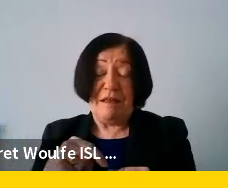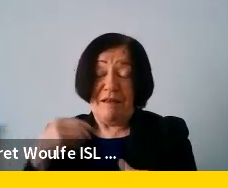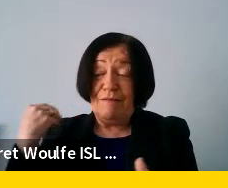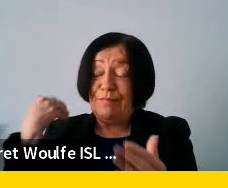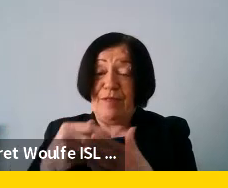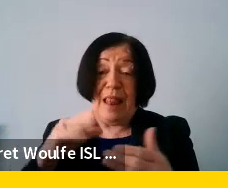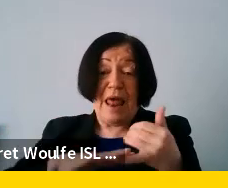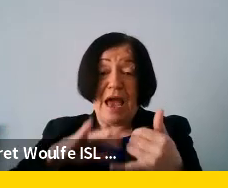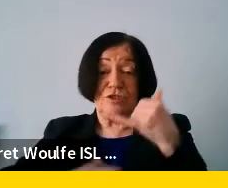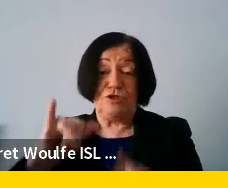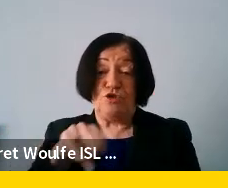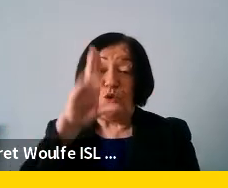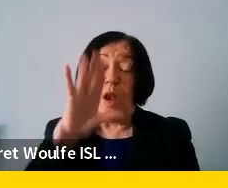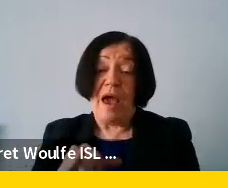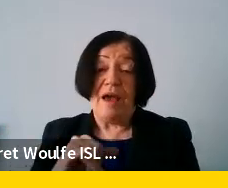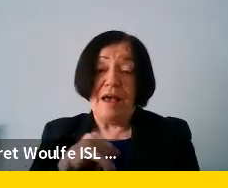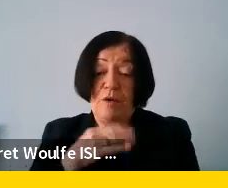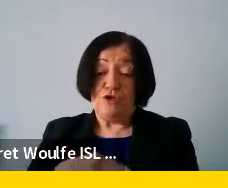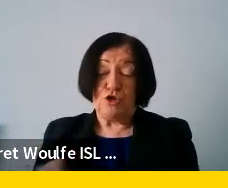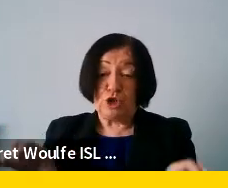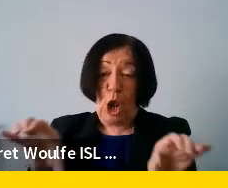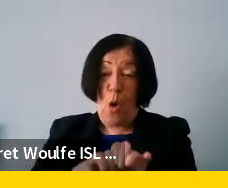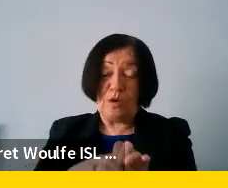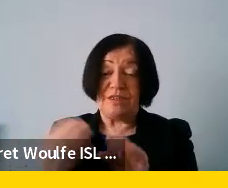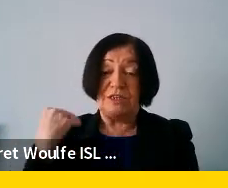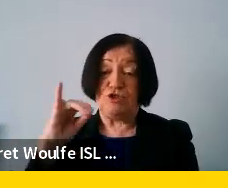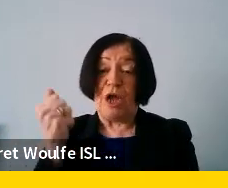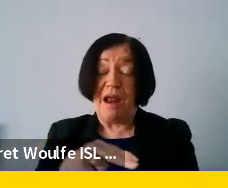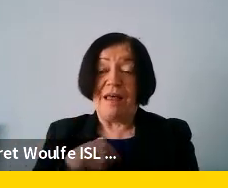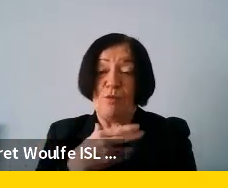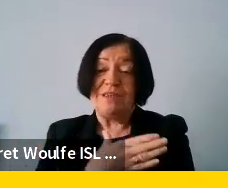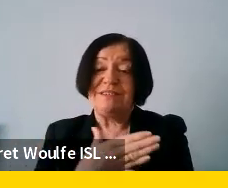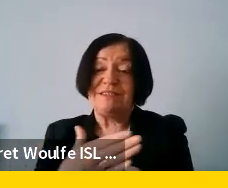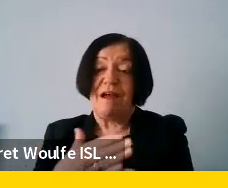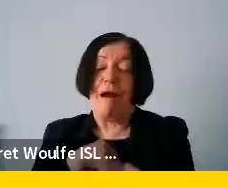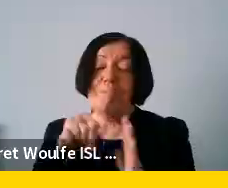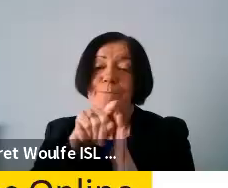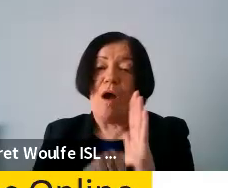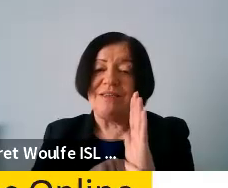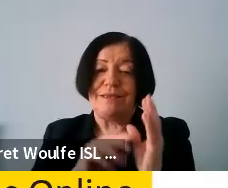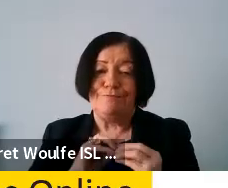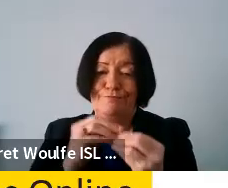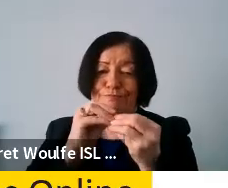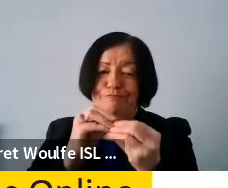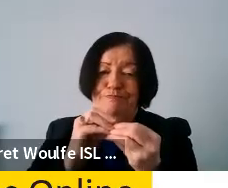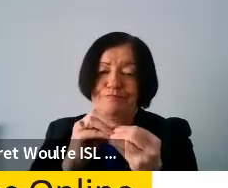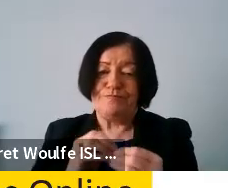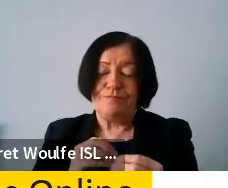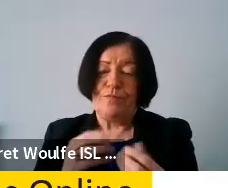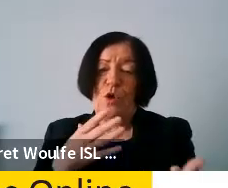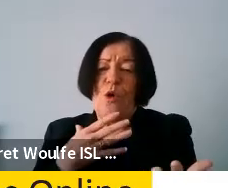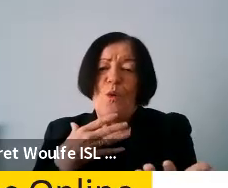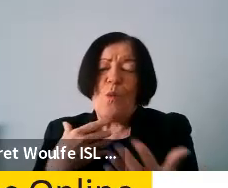last year july and we just closed it uh in january and then we started our policy making so what